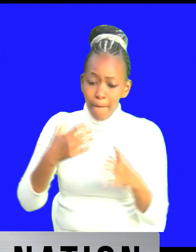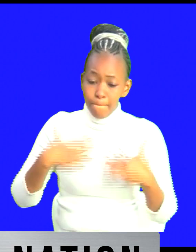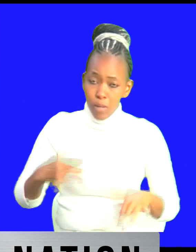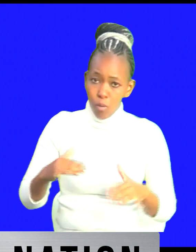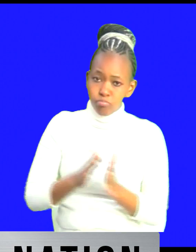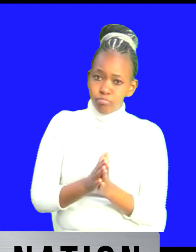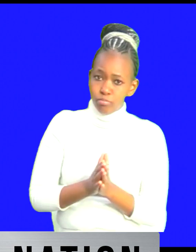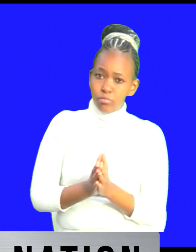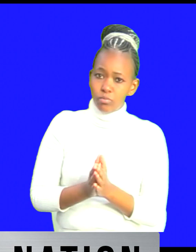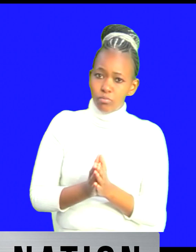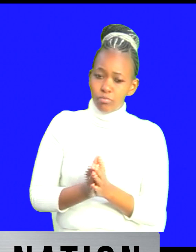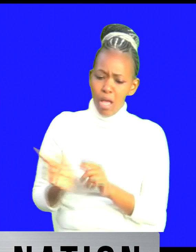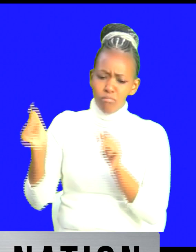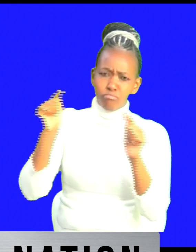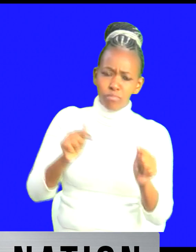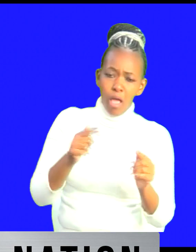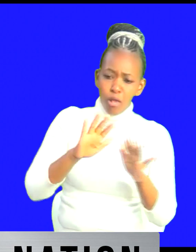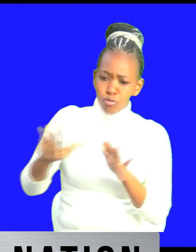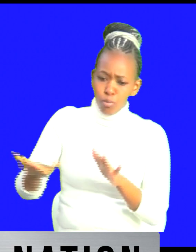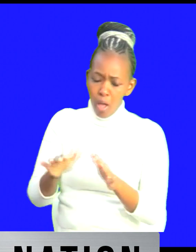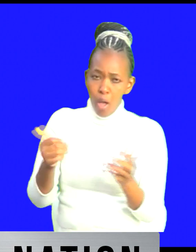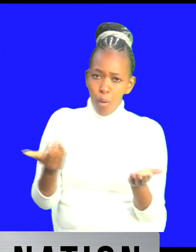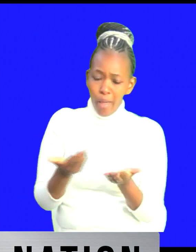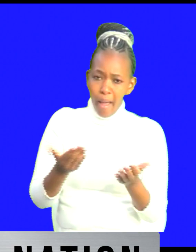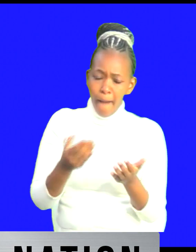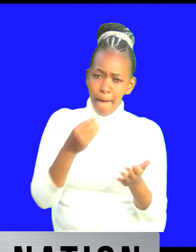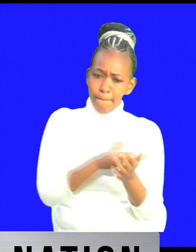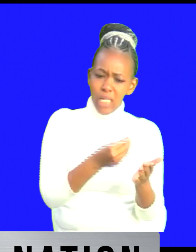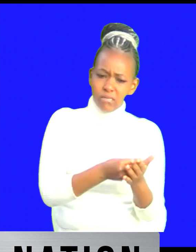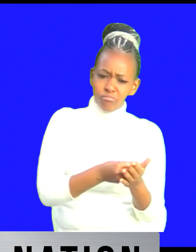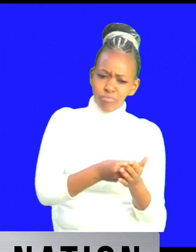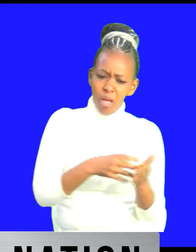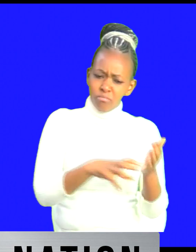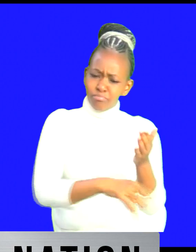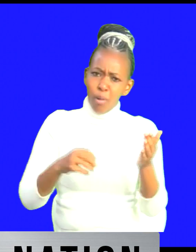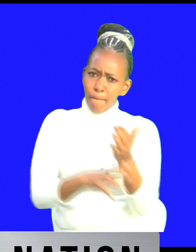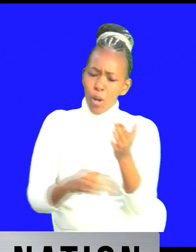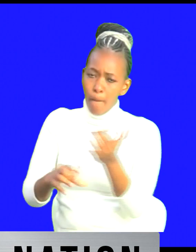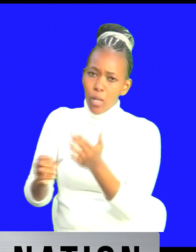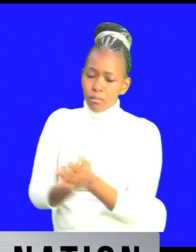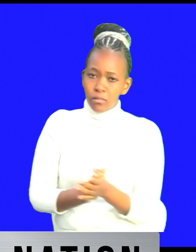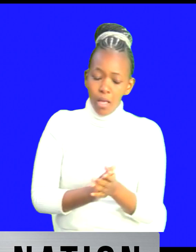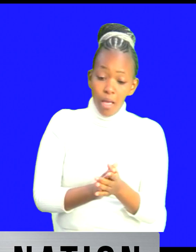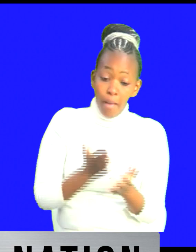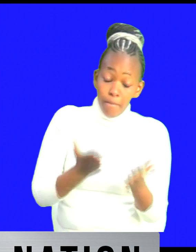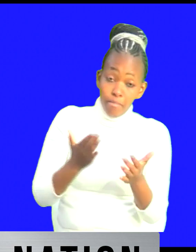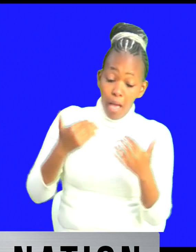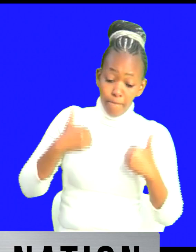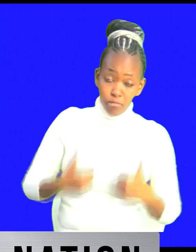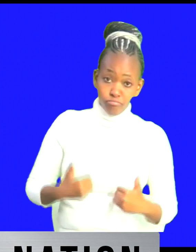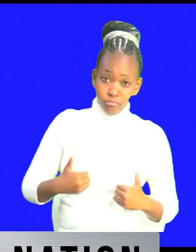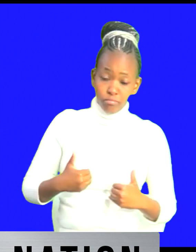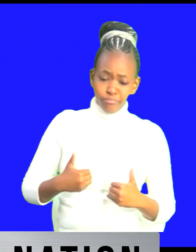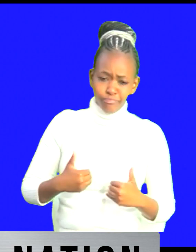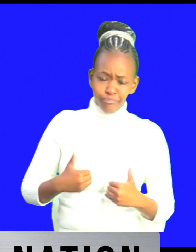to some places where their monies are being taken away from them using some means where somebody just uh to takes